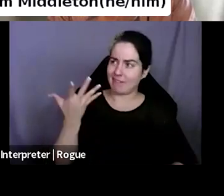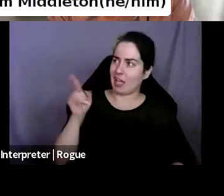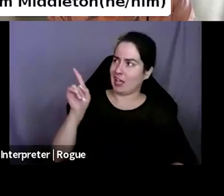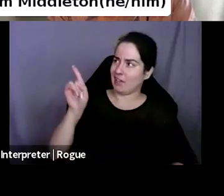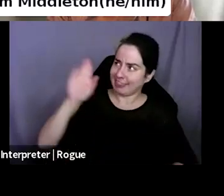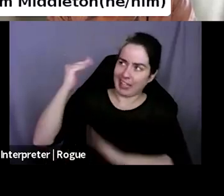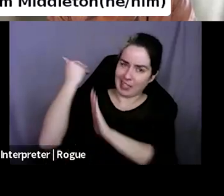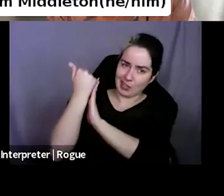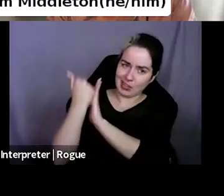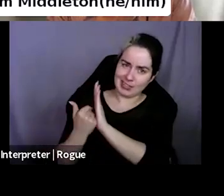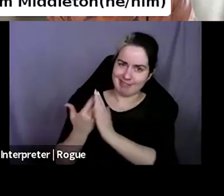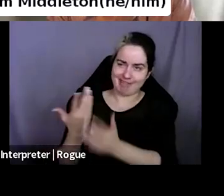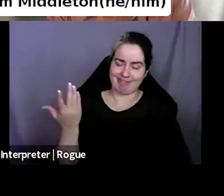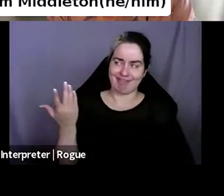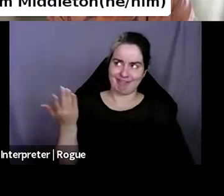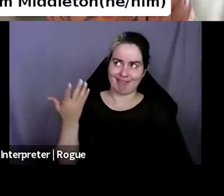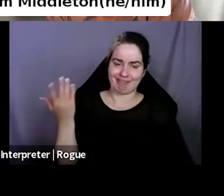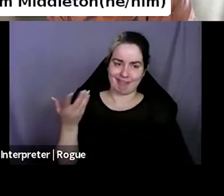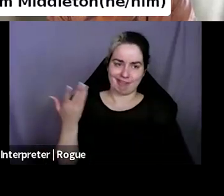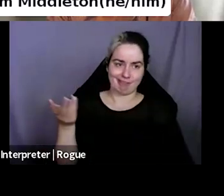You know, I, I came out,